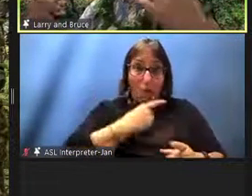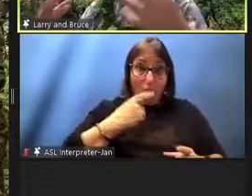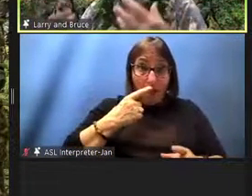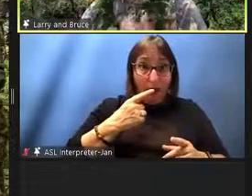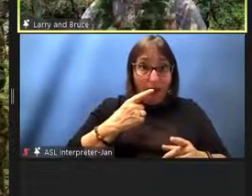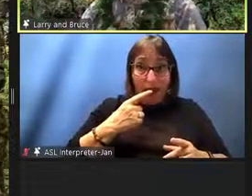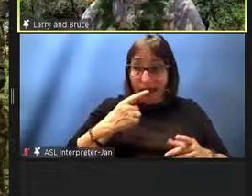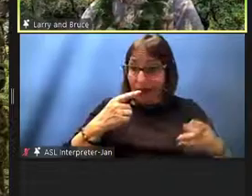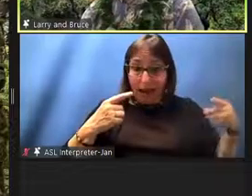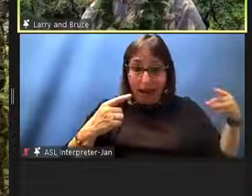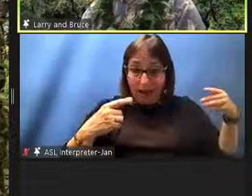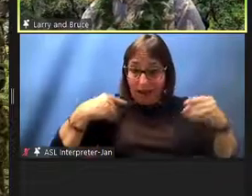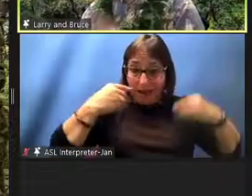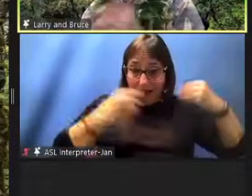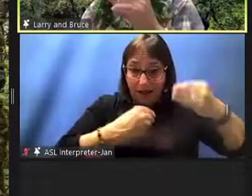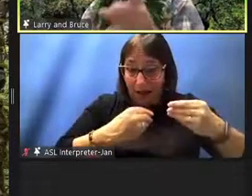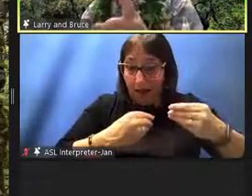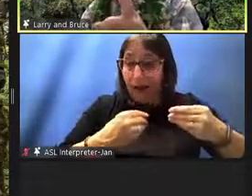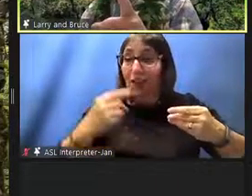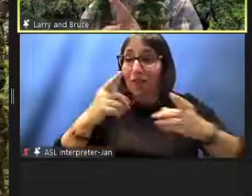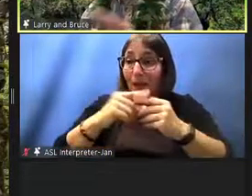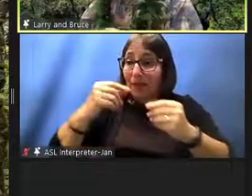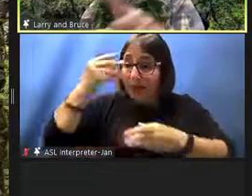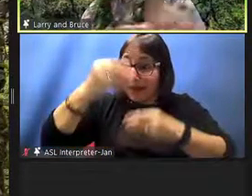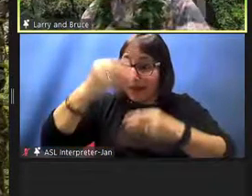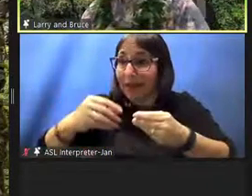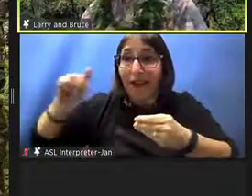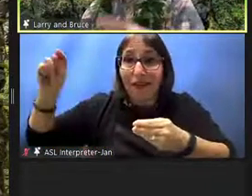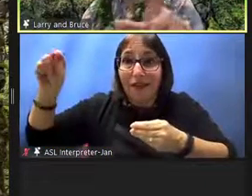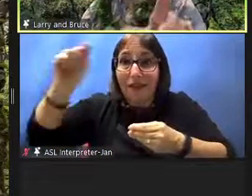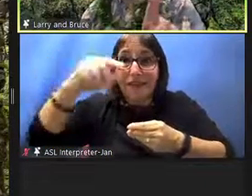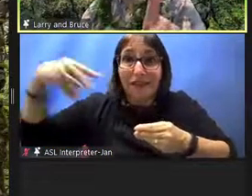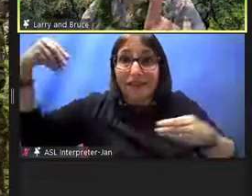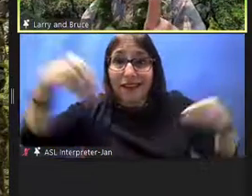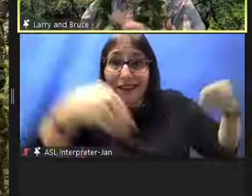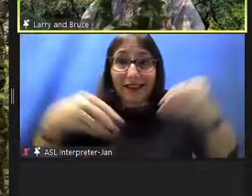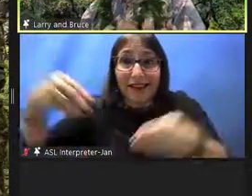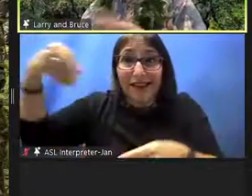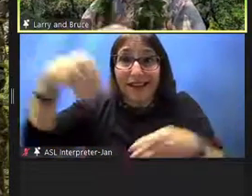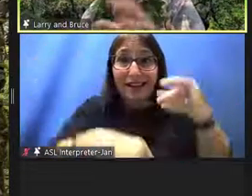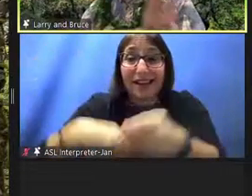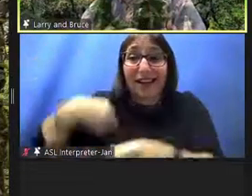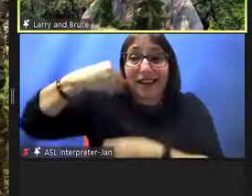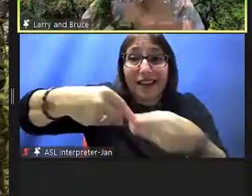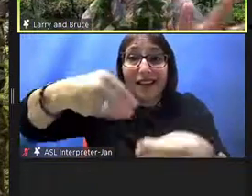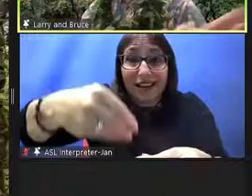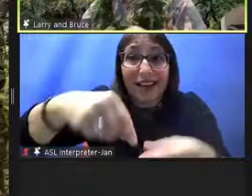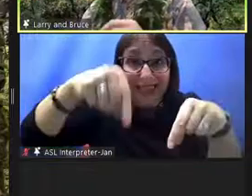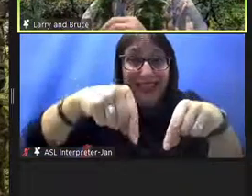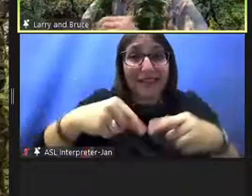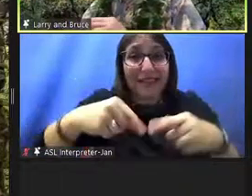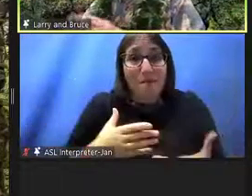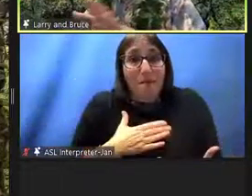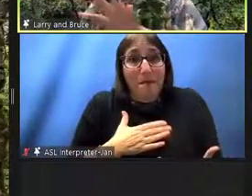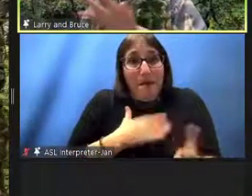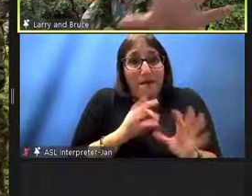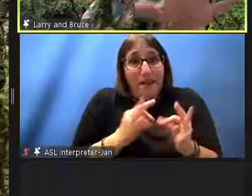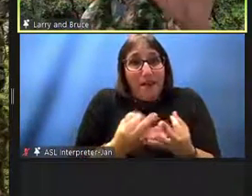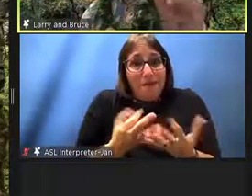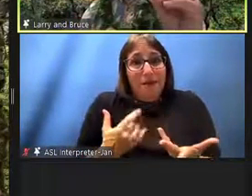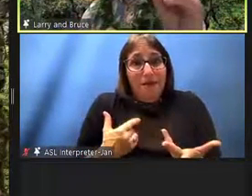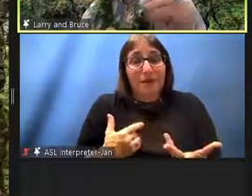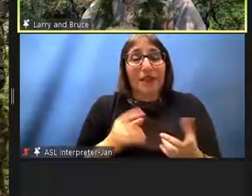import of people that came here and i'm saying that in this forest of different languages different cultures different